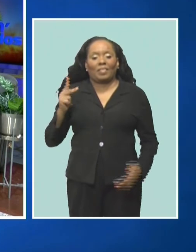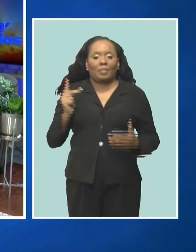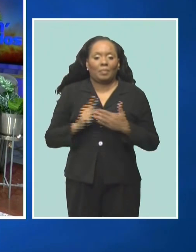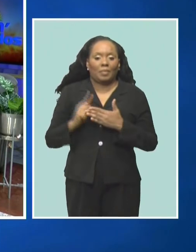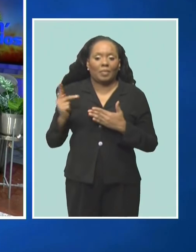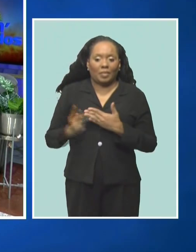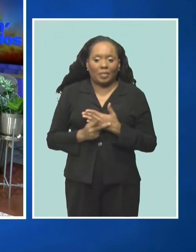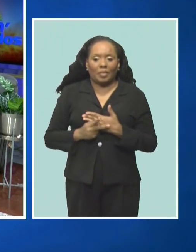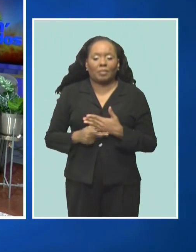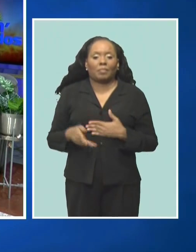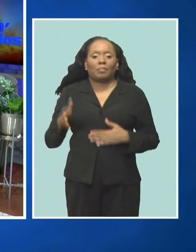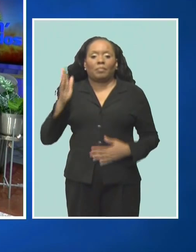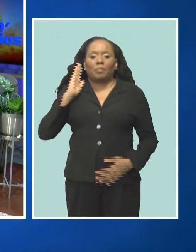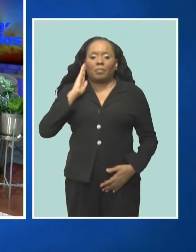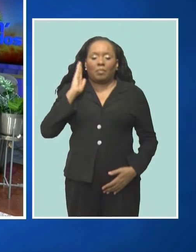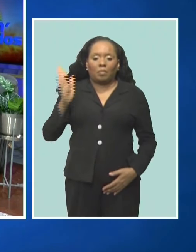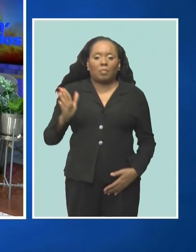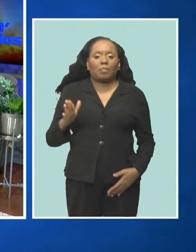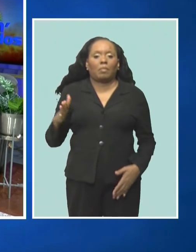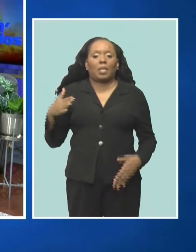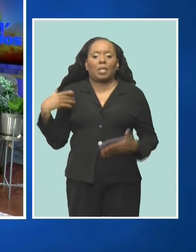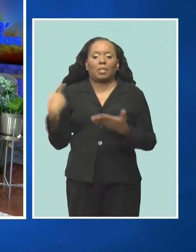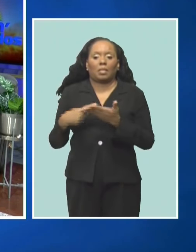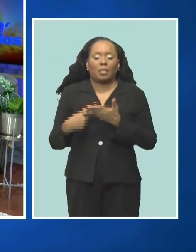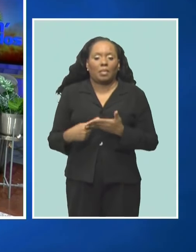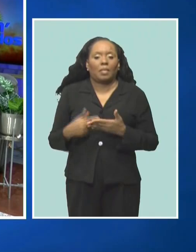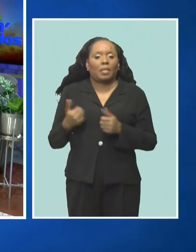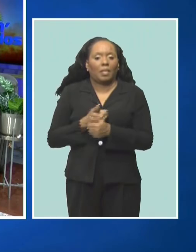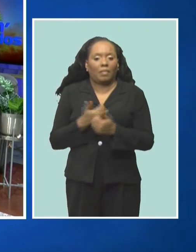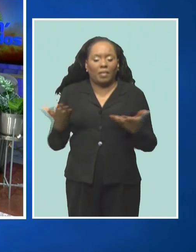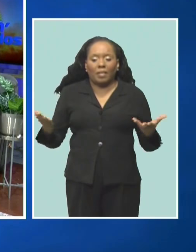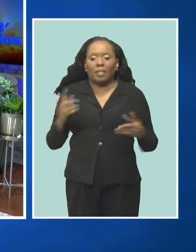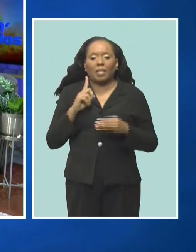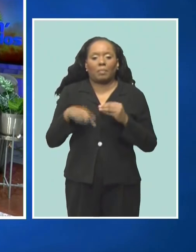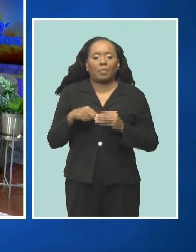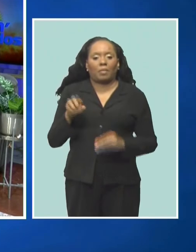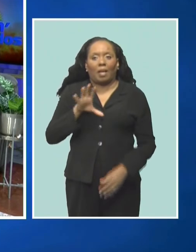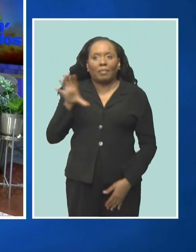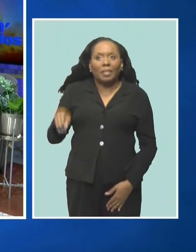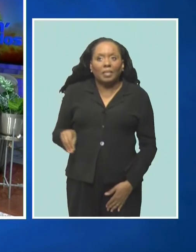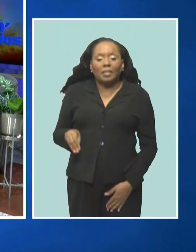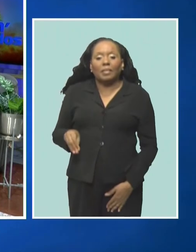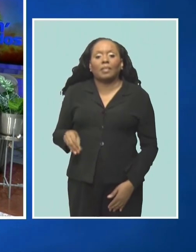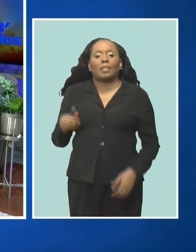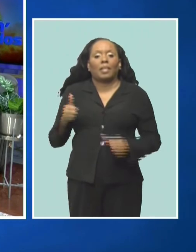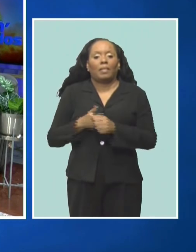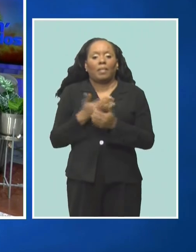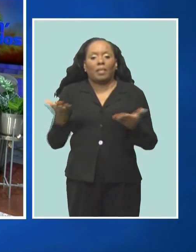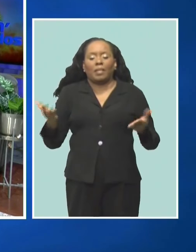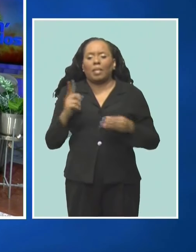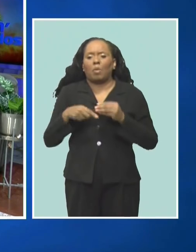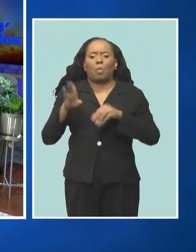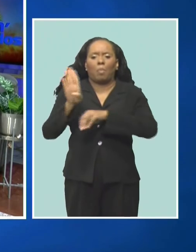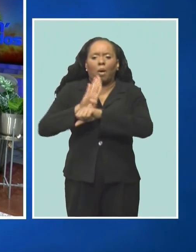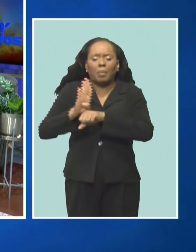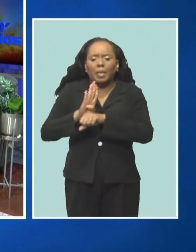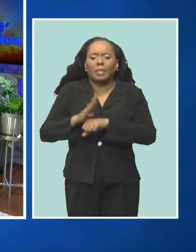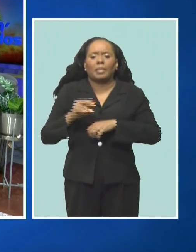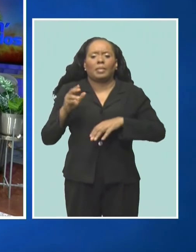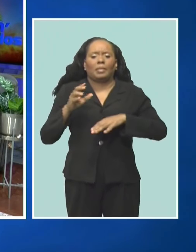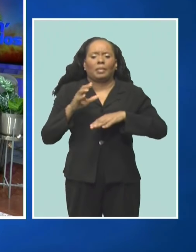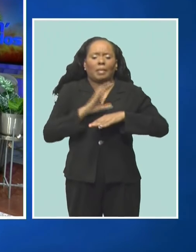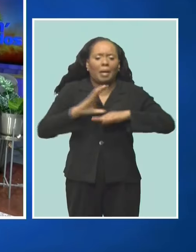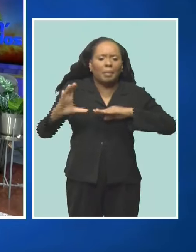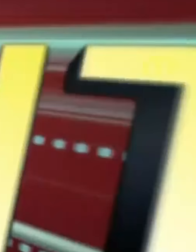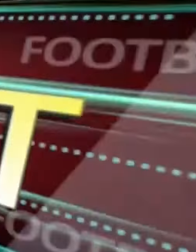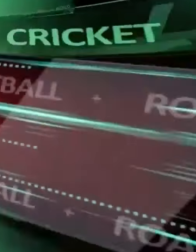we will be talking all things Africa, all things Barbados, CARICOM, connecting with